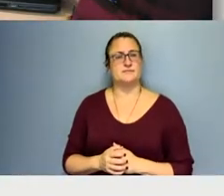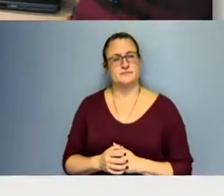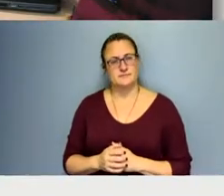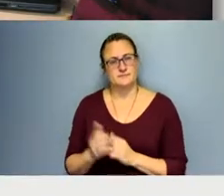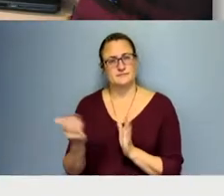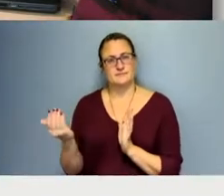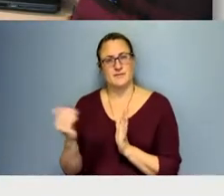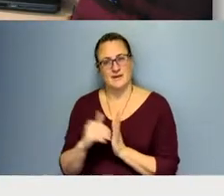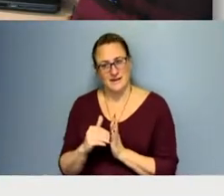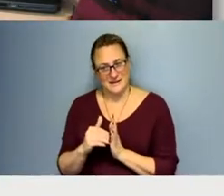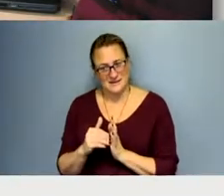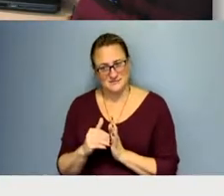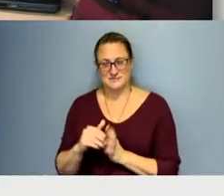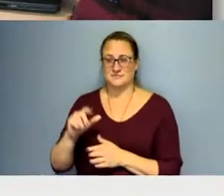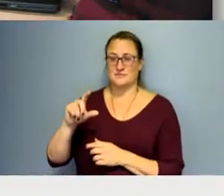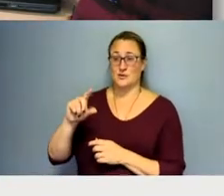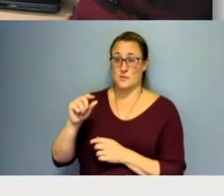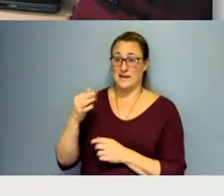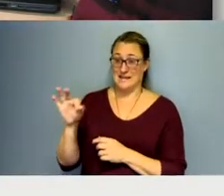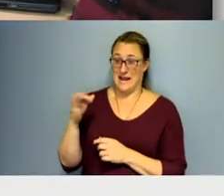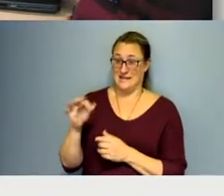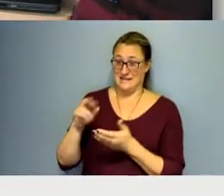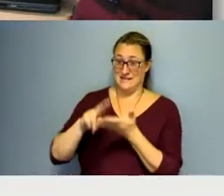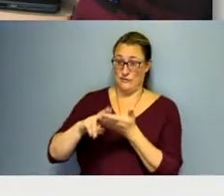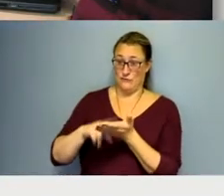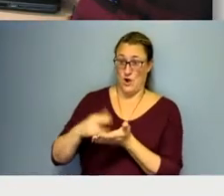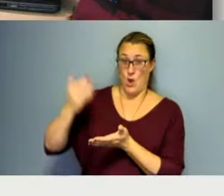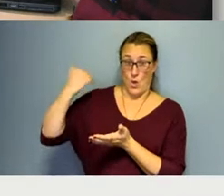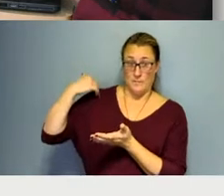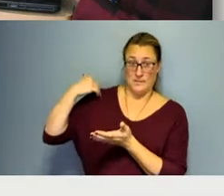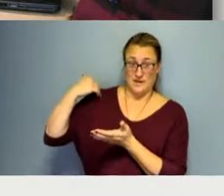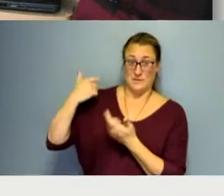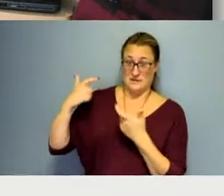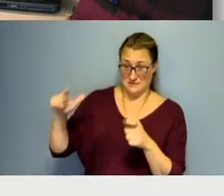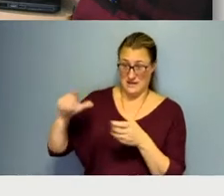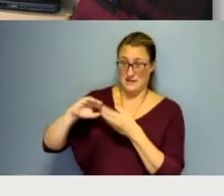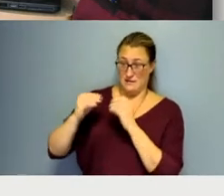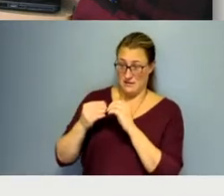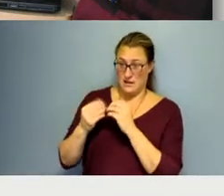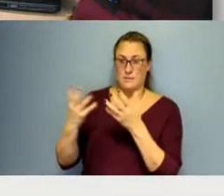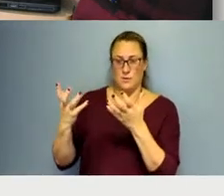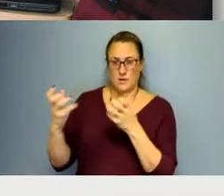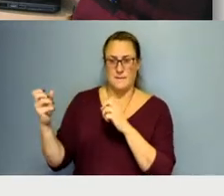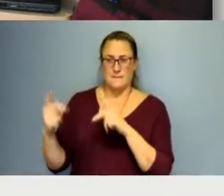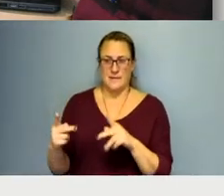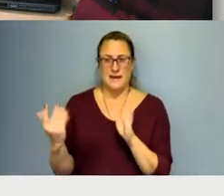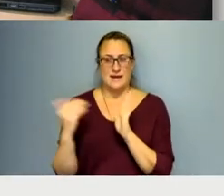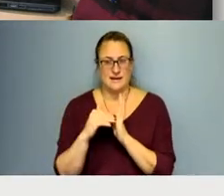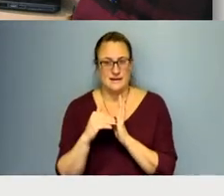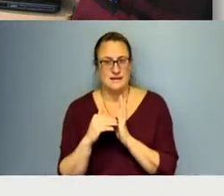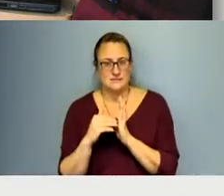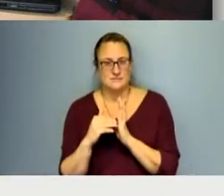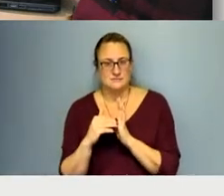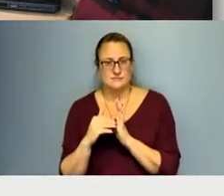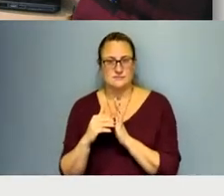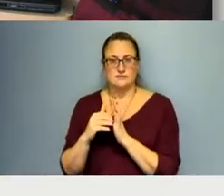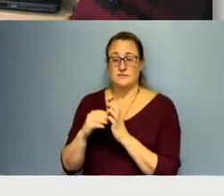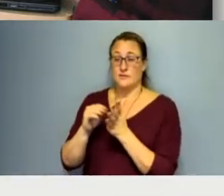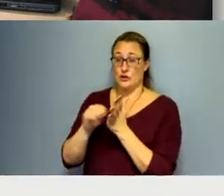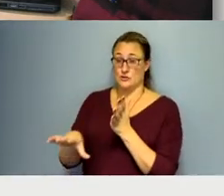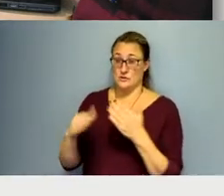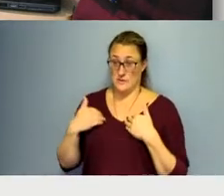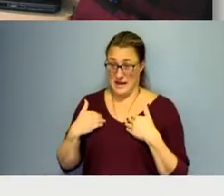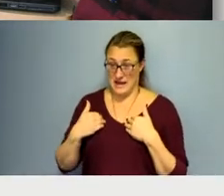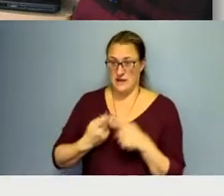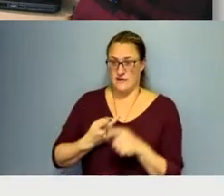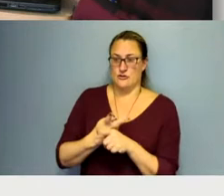we want to get to our 2019 enrollment. These are the three charges that I've given to the college community. We want to tame the students we have. We want